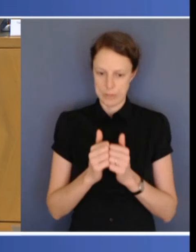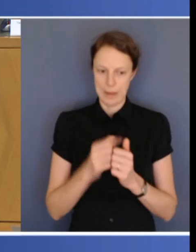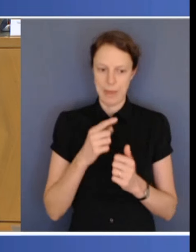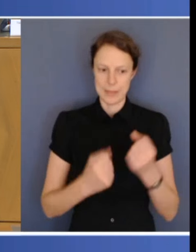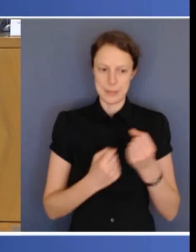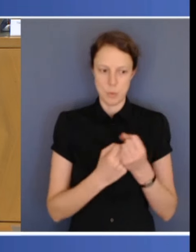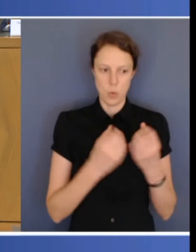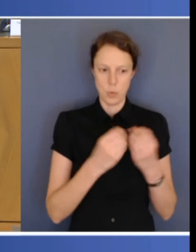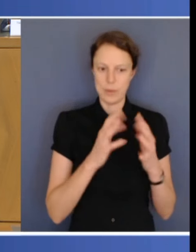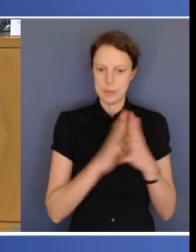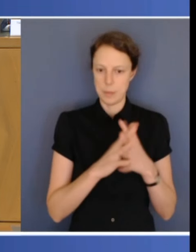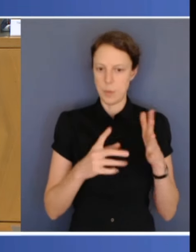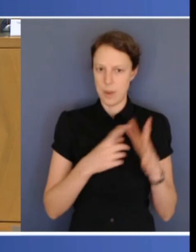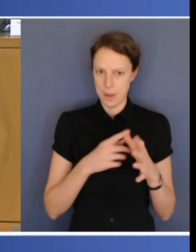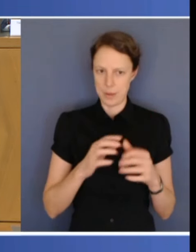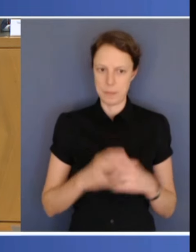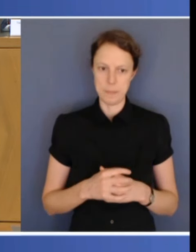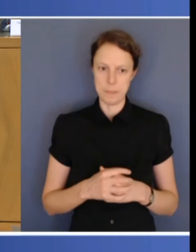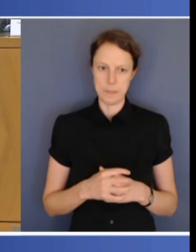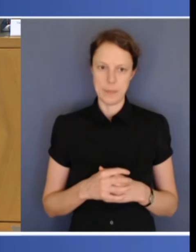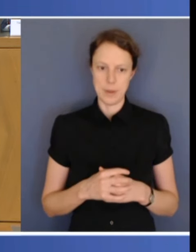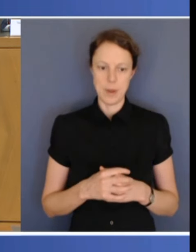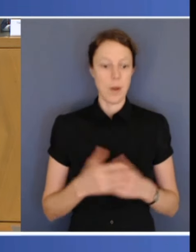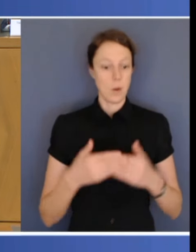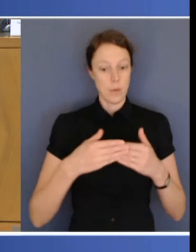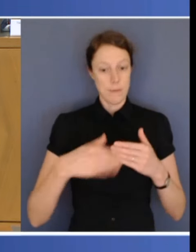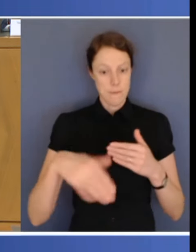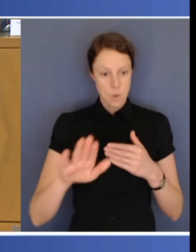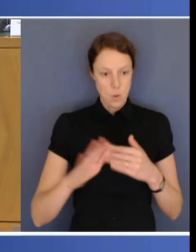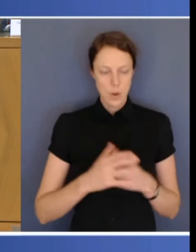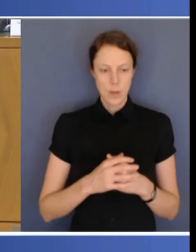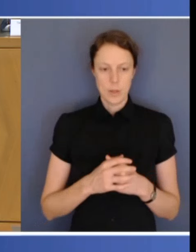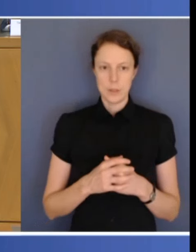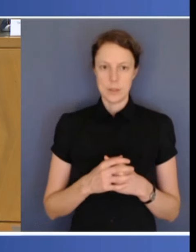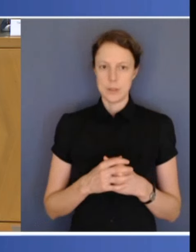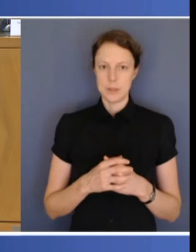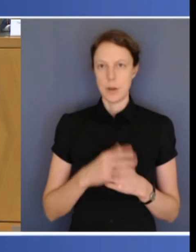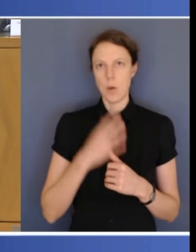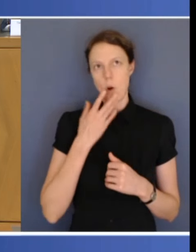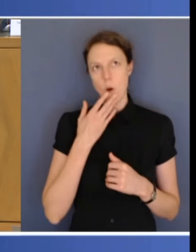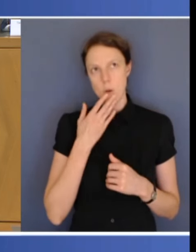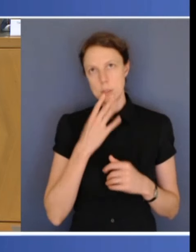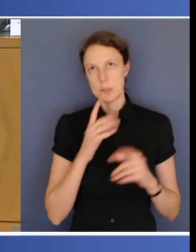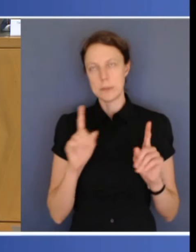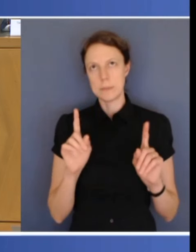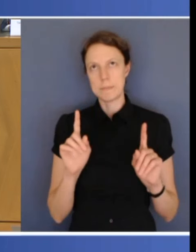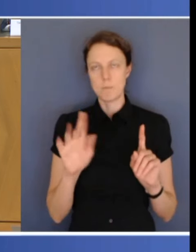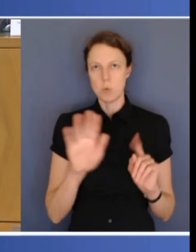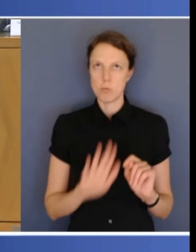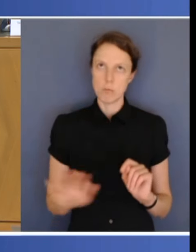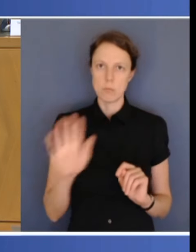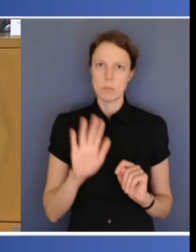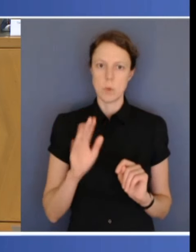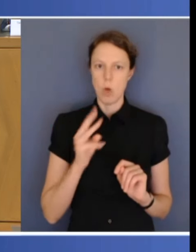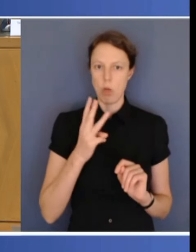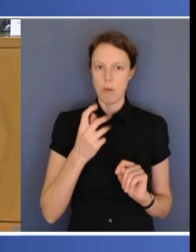Going forward, going forward, the costs are around about $3.5 billion